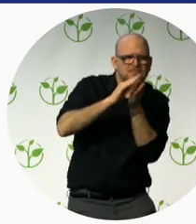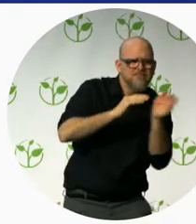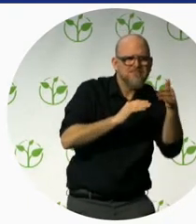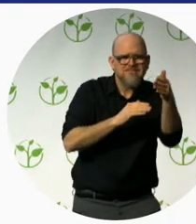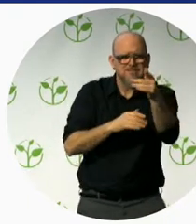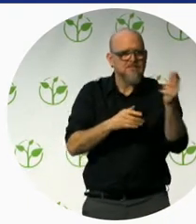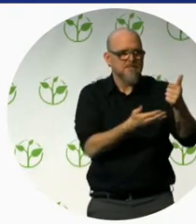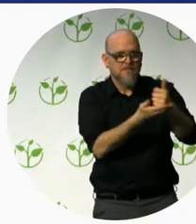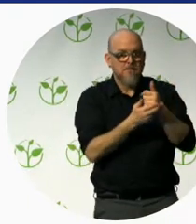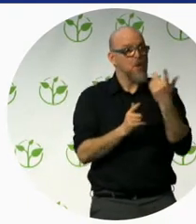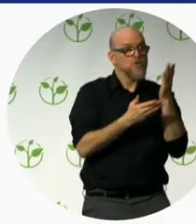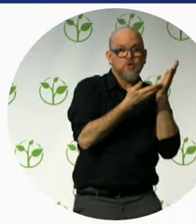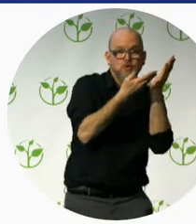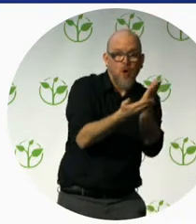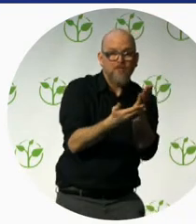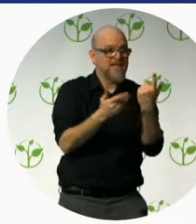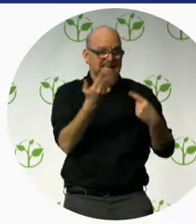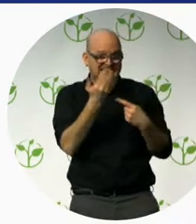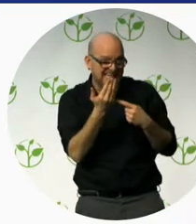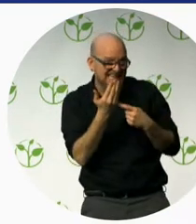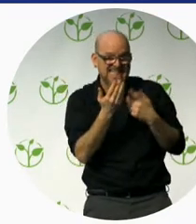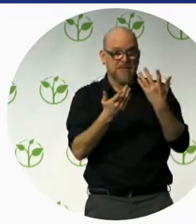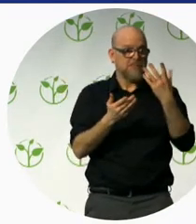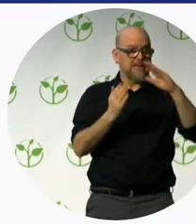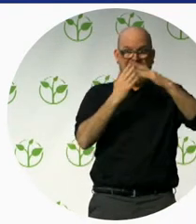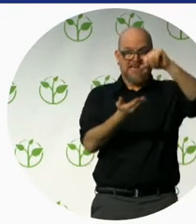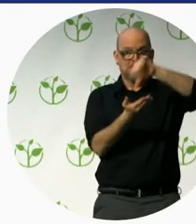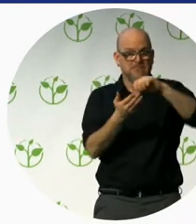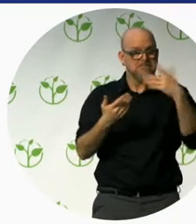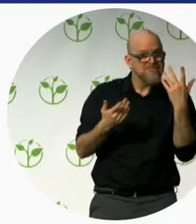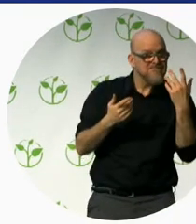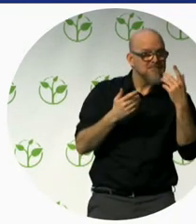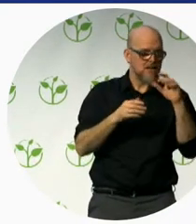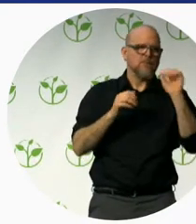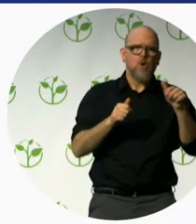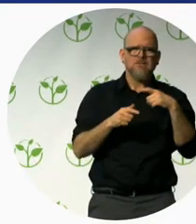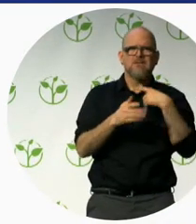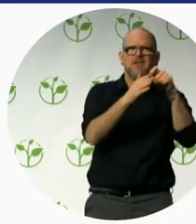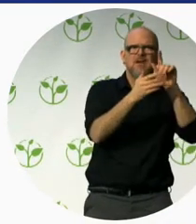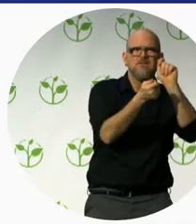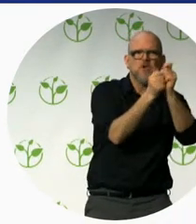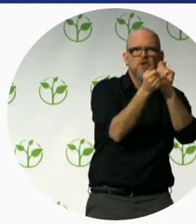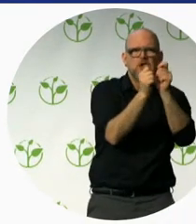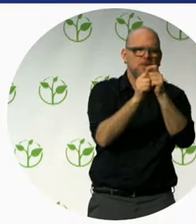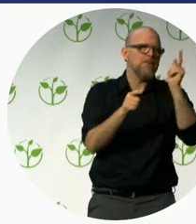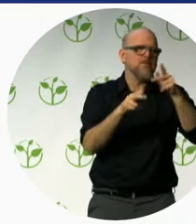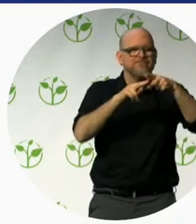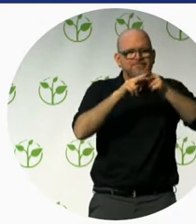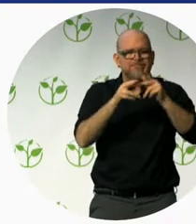The technical department of the city. Very important. Because if adaptations need to be done on your route, they're the ones to do it.